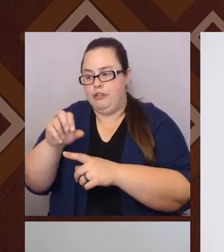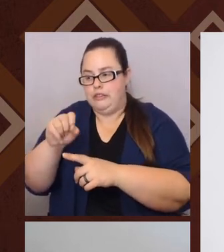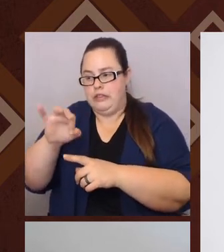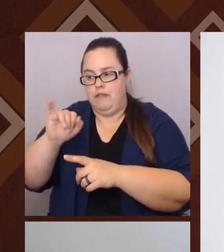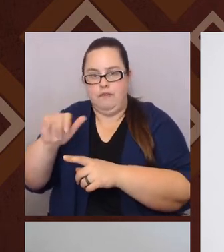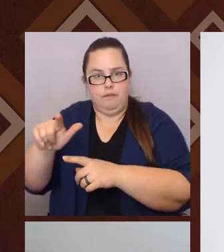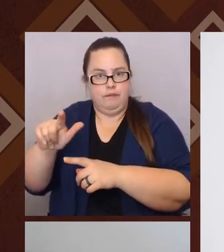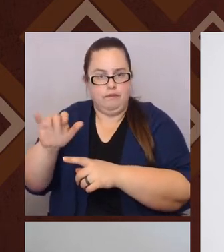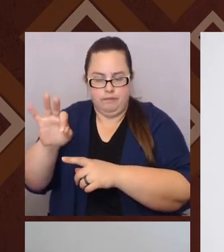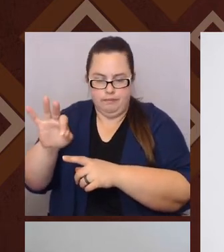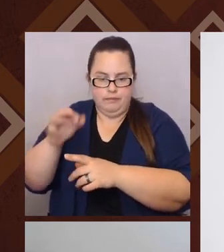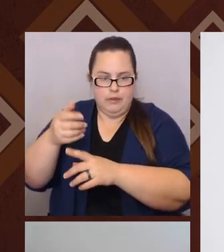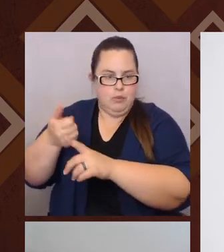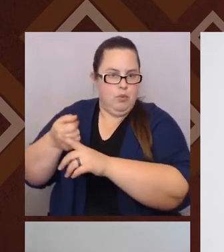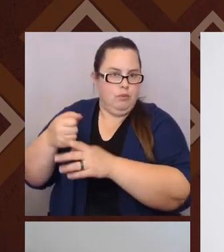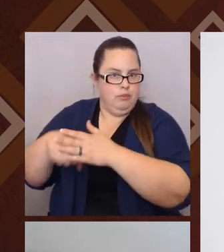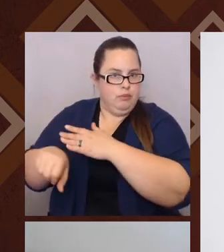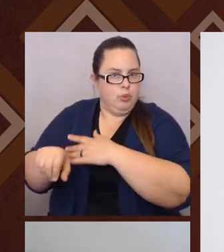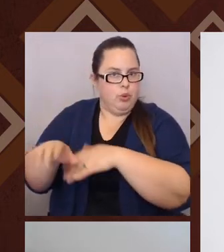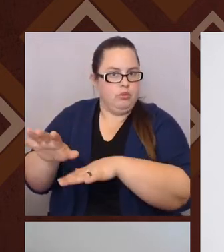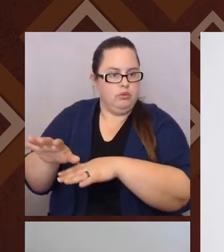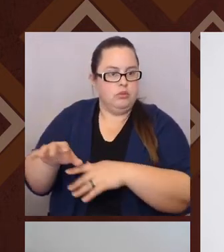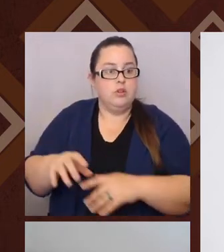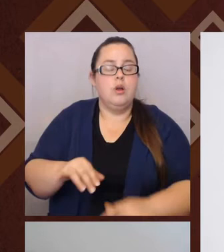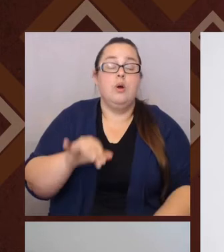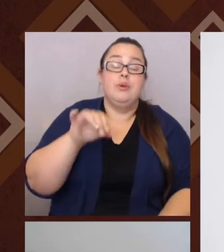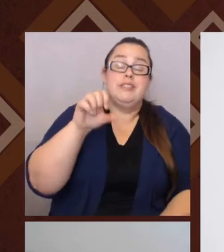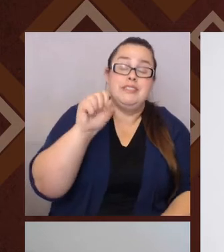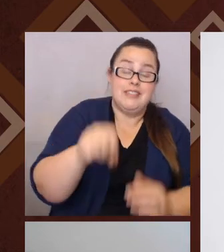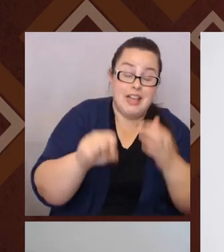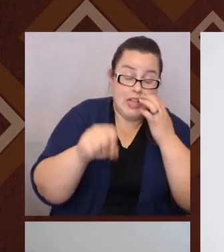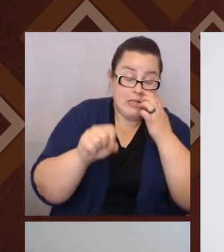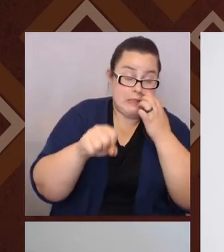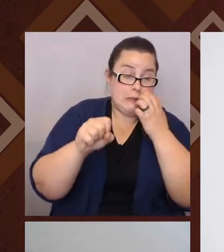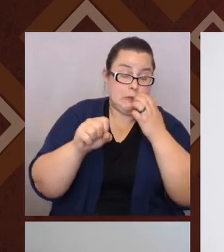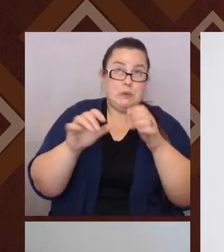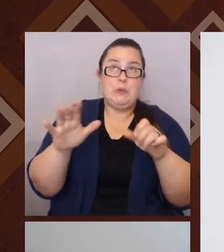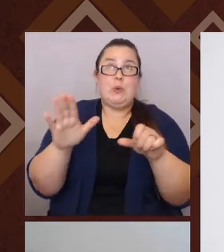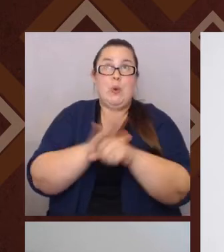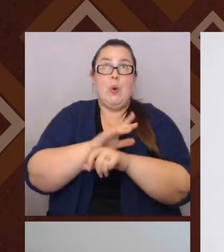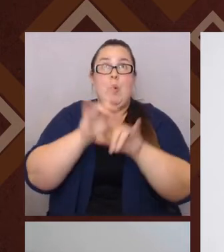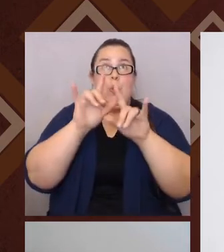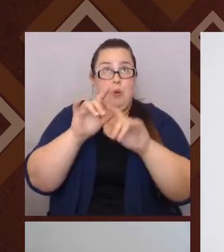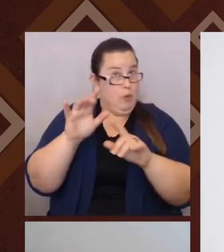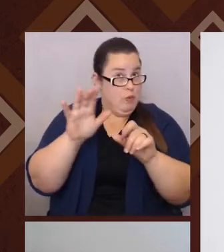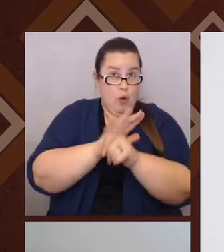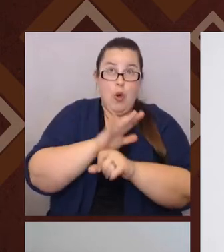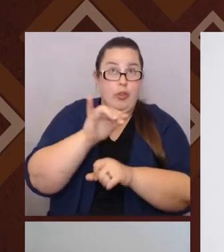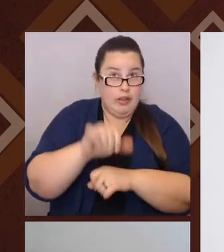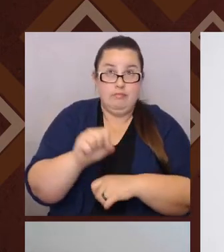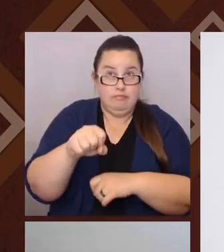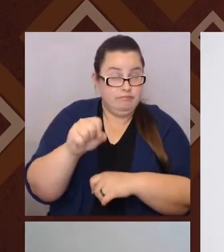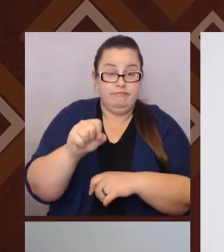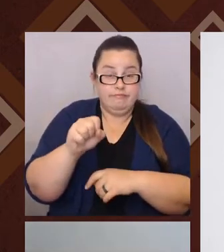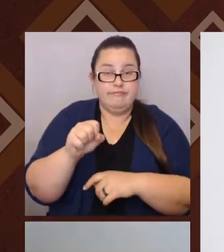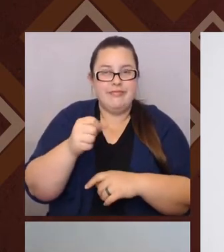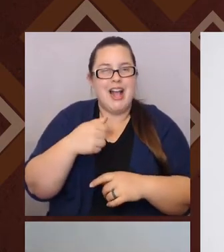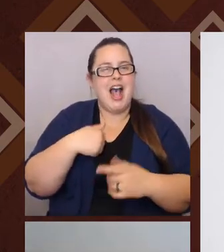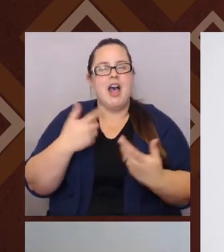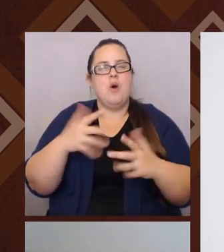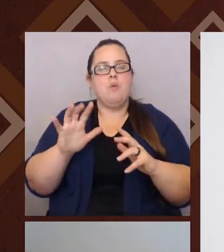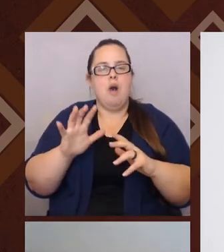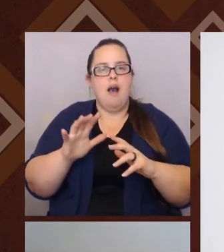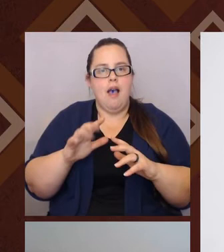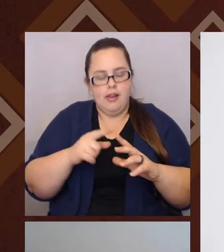Um, yeah, totally, totally. Um, you know, I don't, I didn't want to get into the, like, kind of get into the, the weeds of